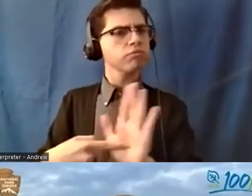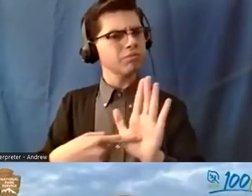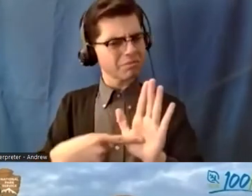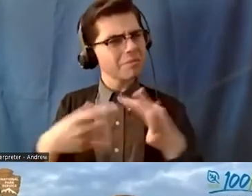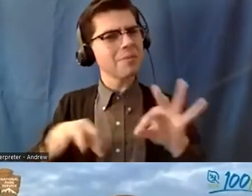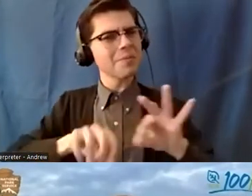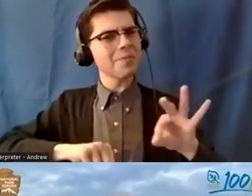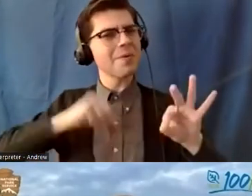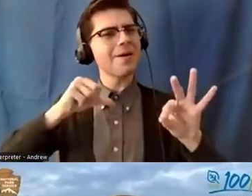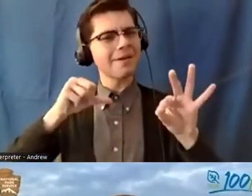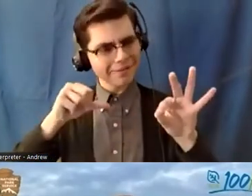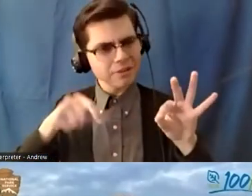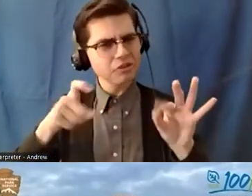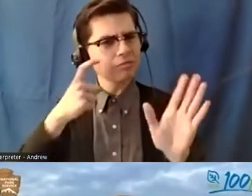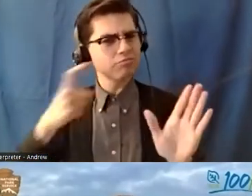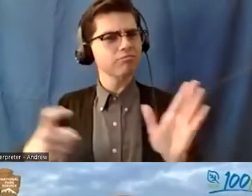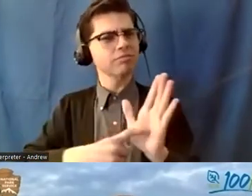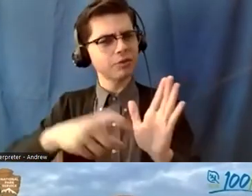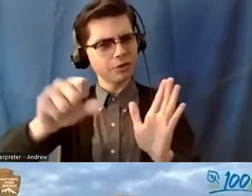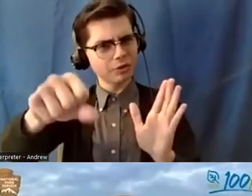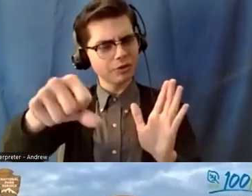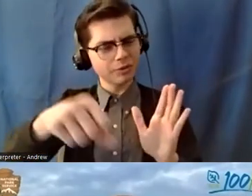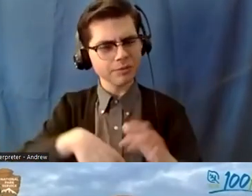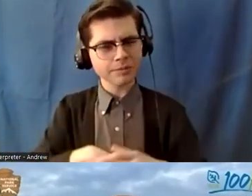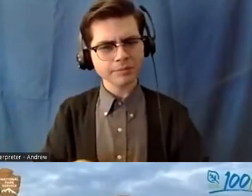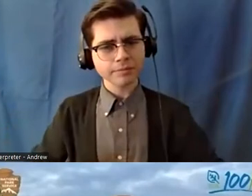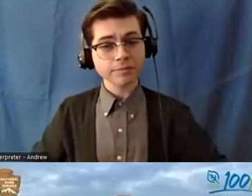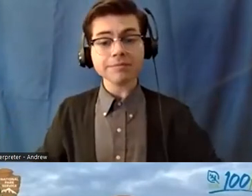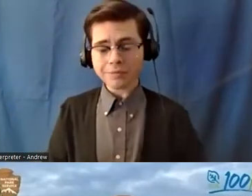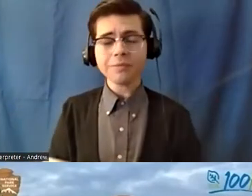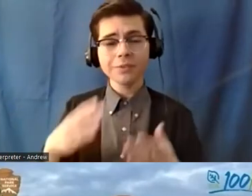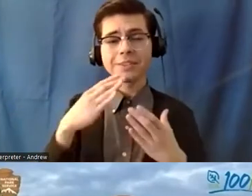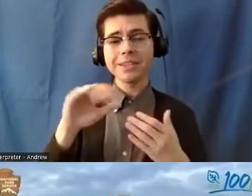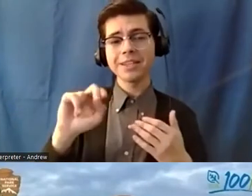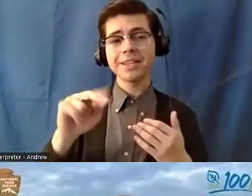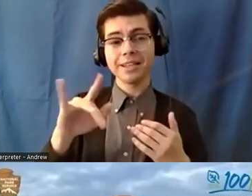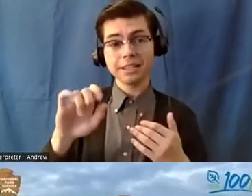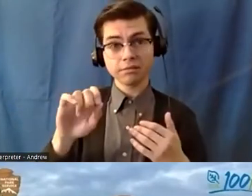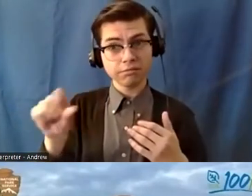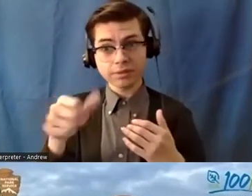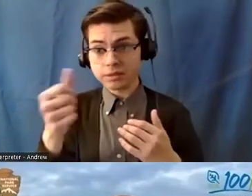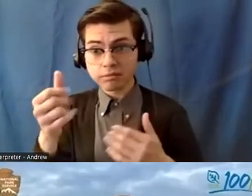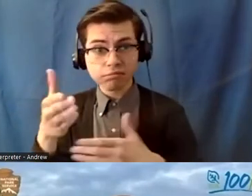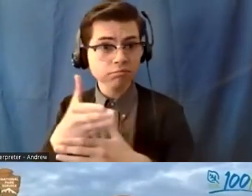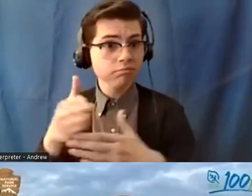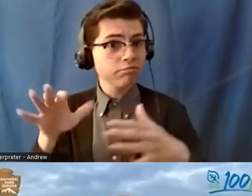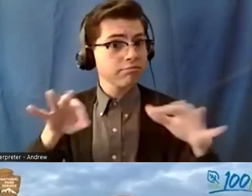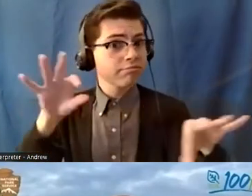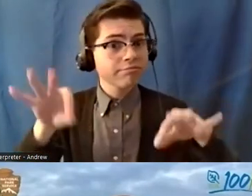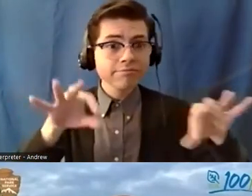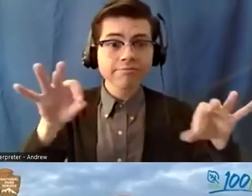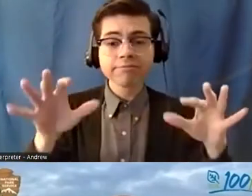be recognized yeah thank you angie others like to share a proud moment from their se